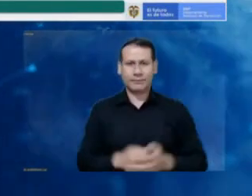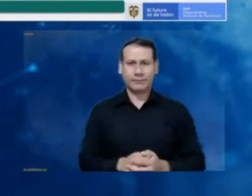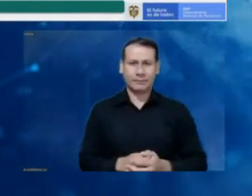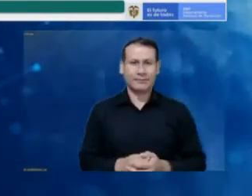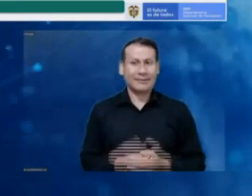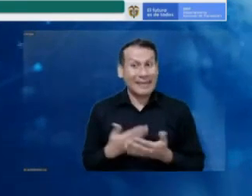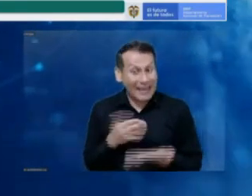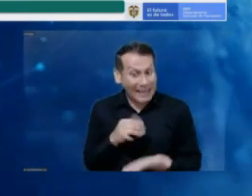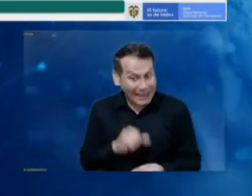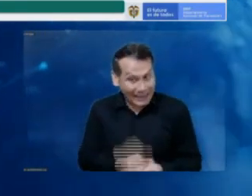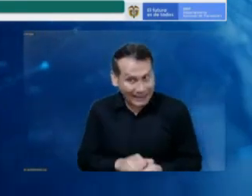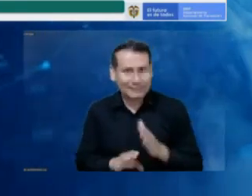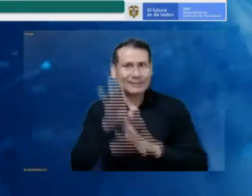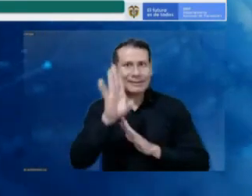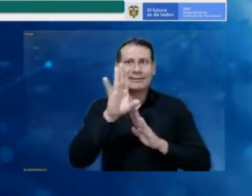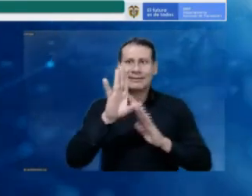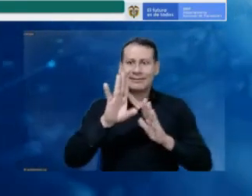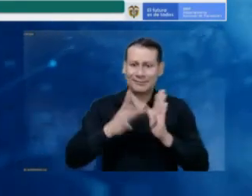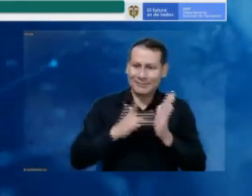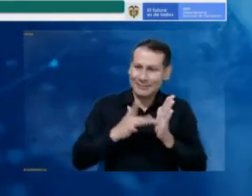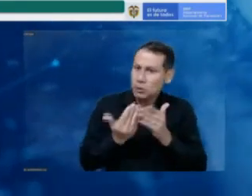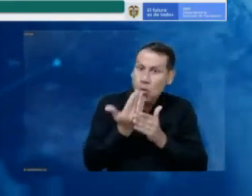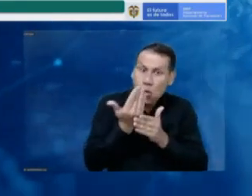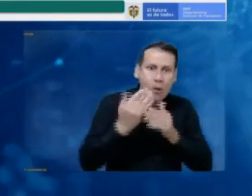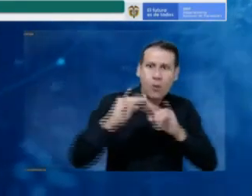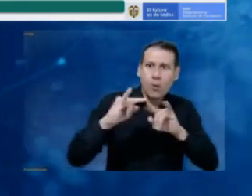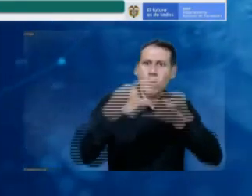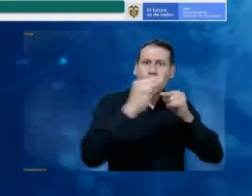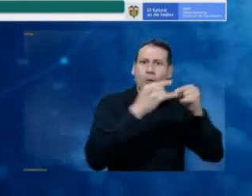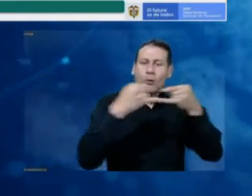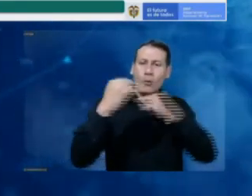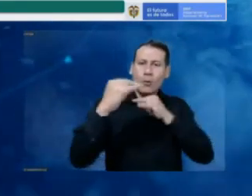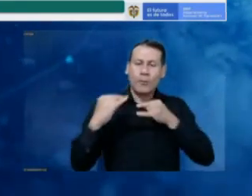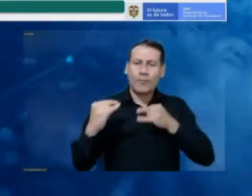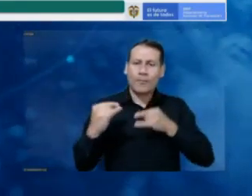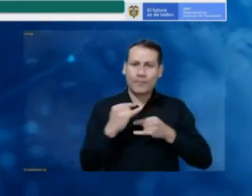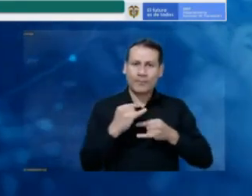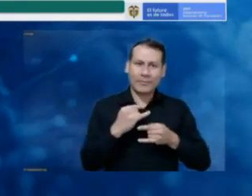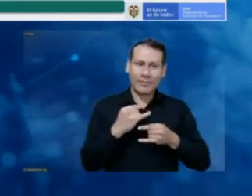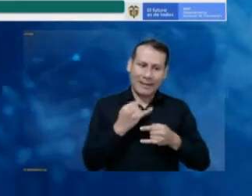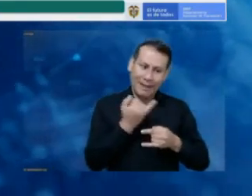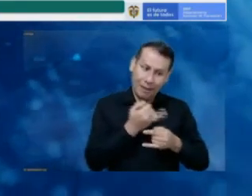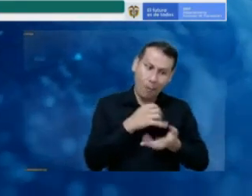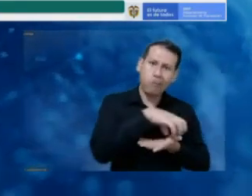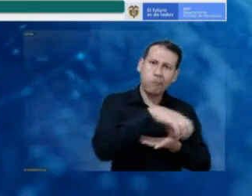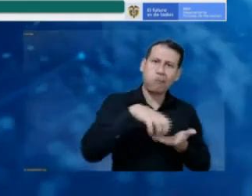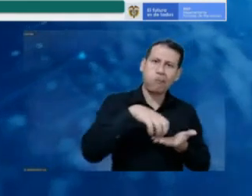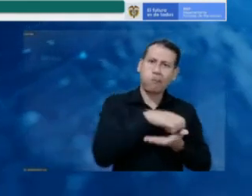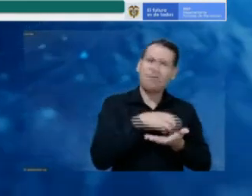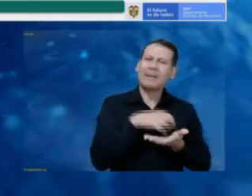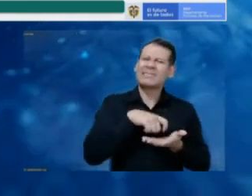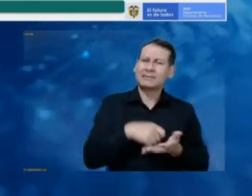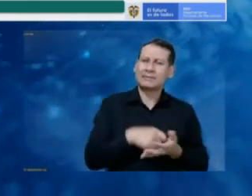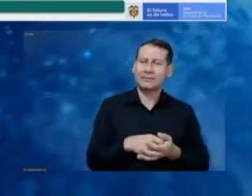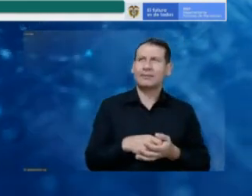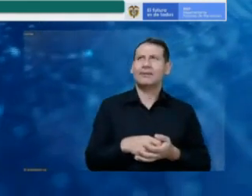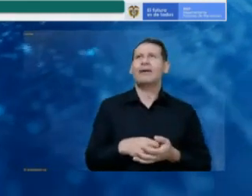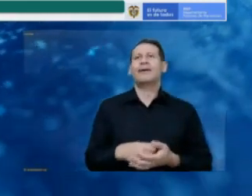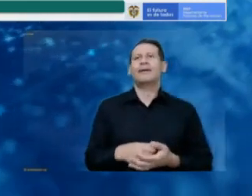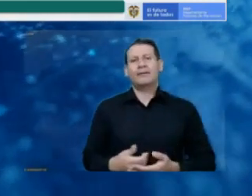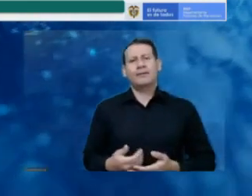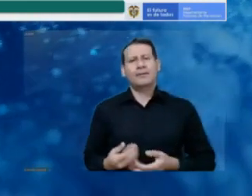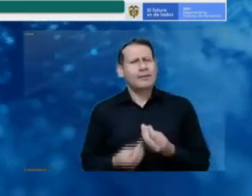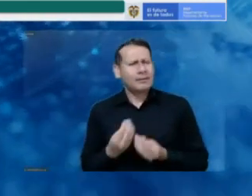section, thinking that we need to work more on inputs and enable the conditions for the deployment